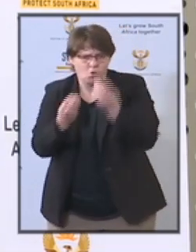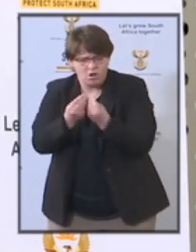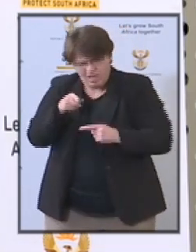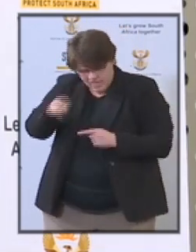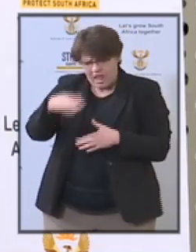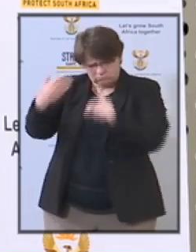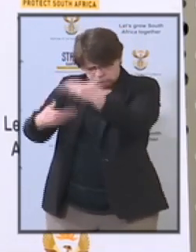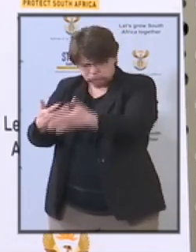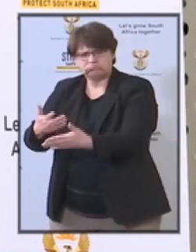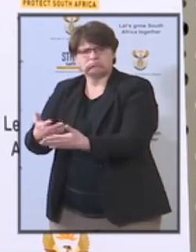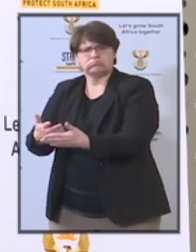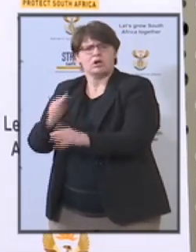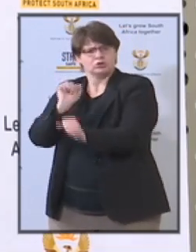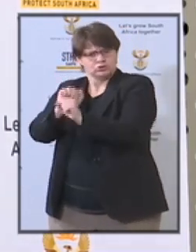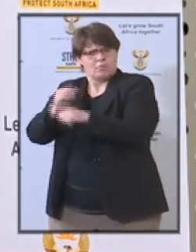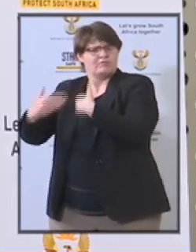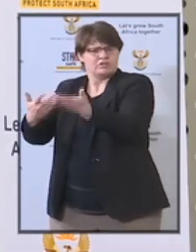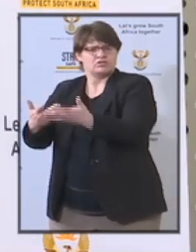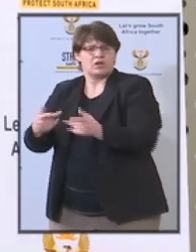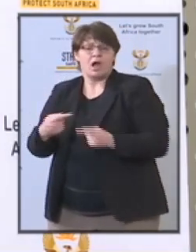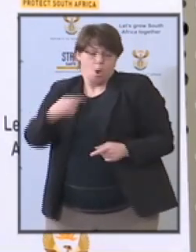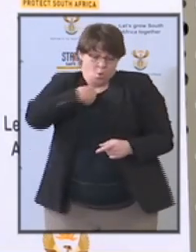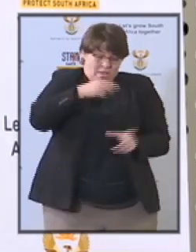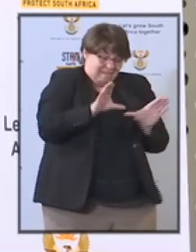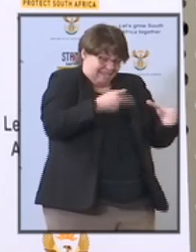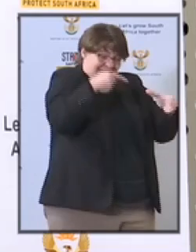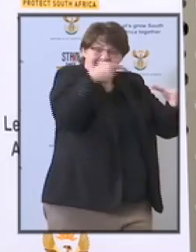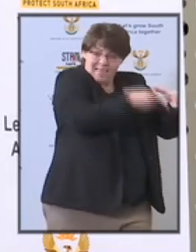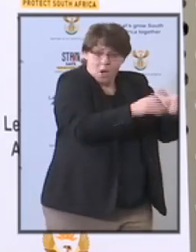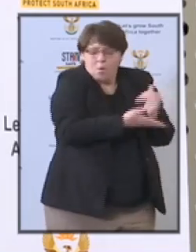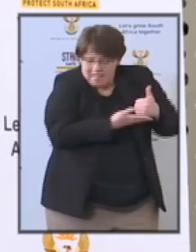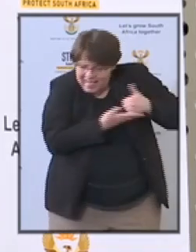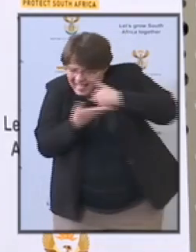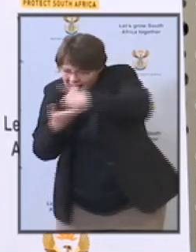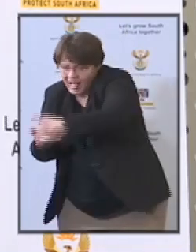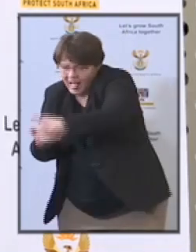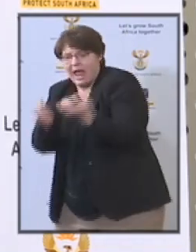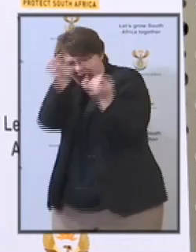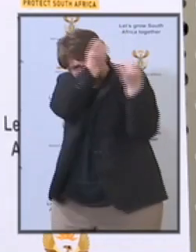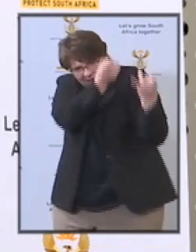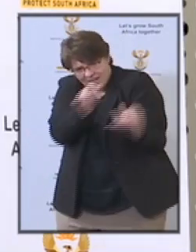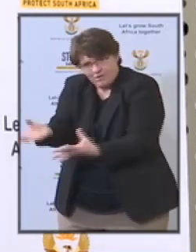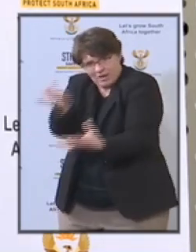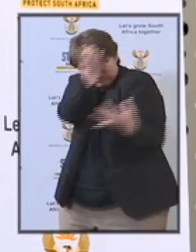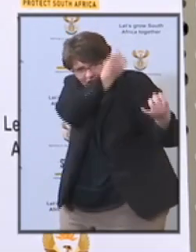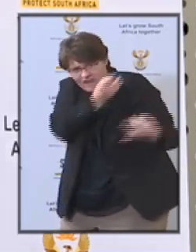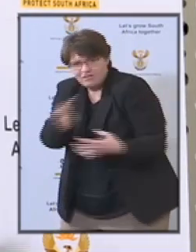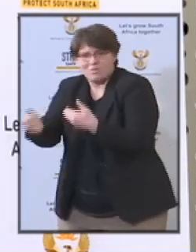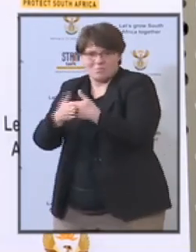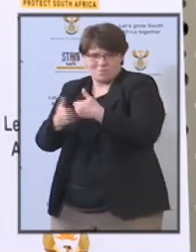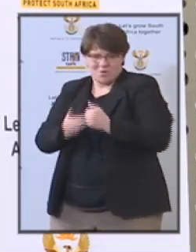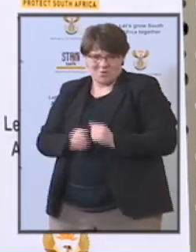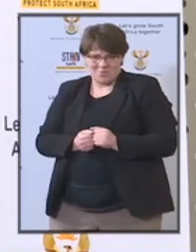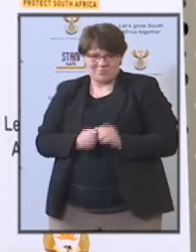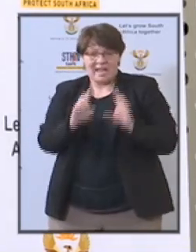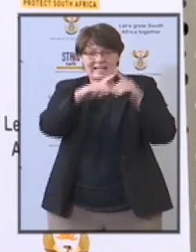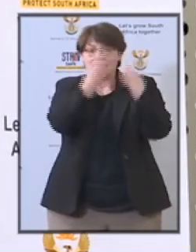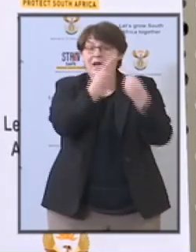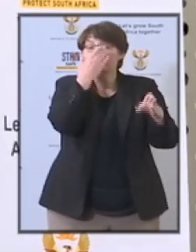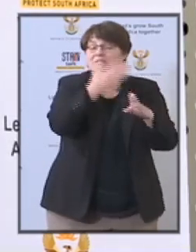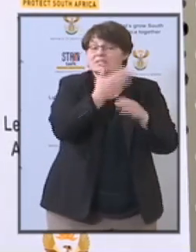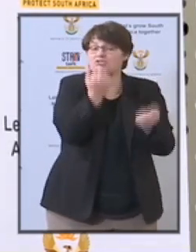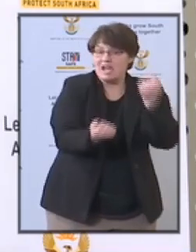are just going to help them with further more information to say in this department of justice these are the companies that did the job